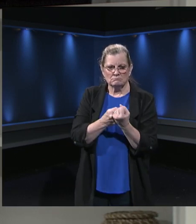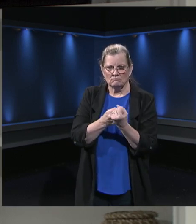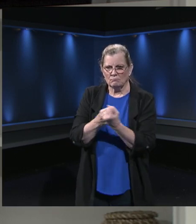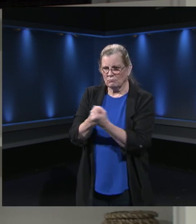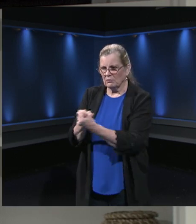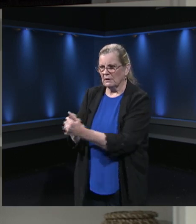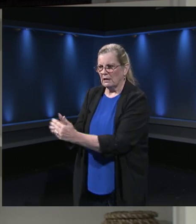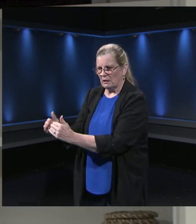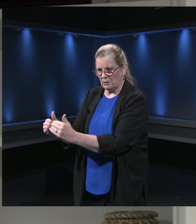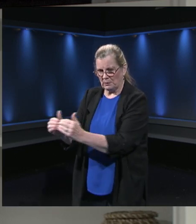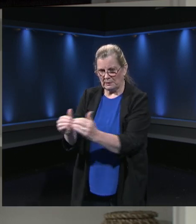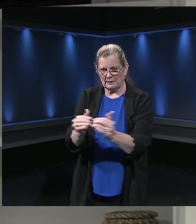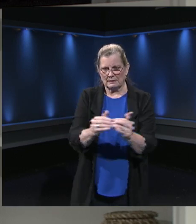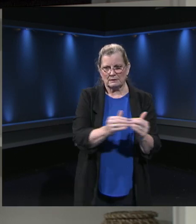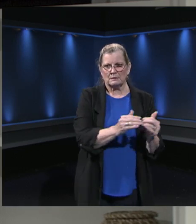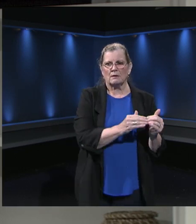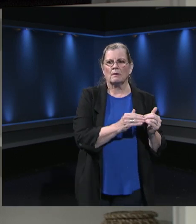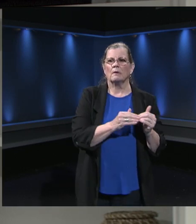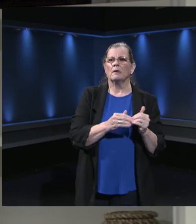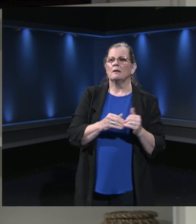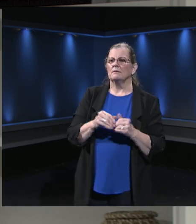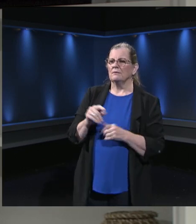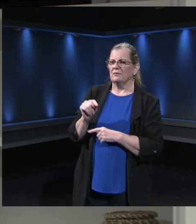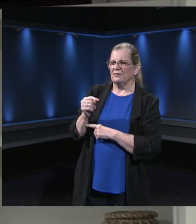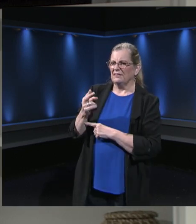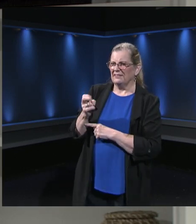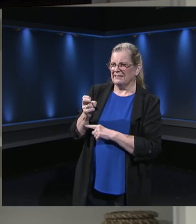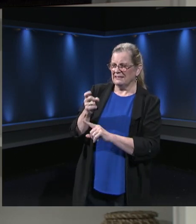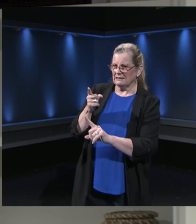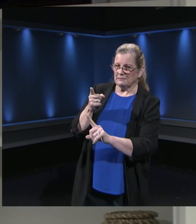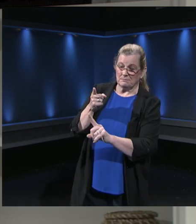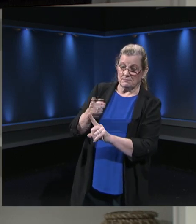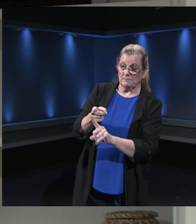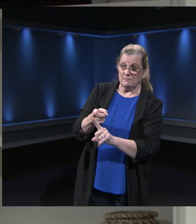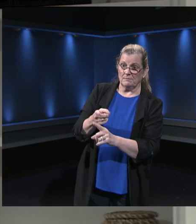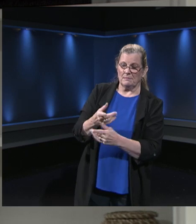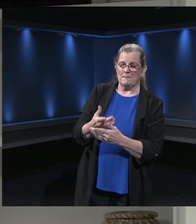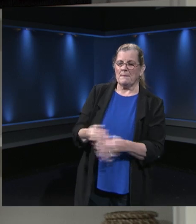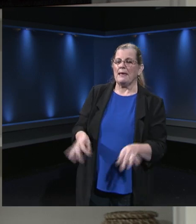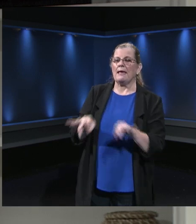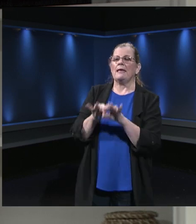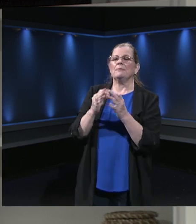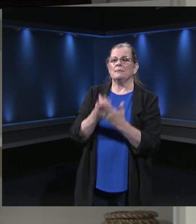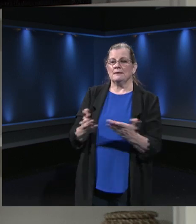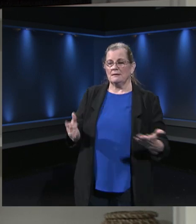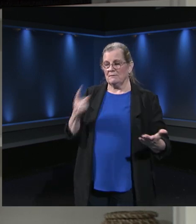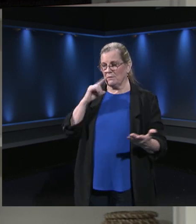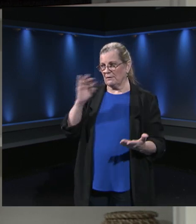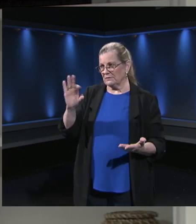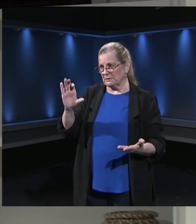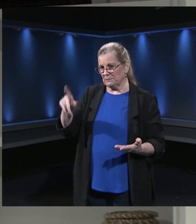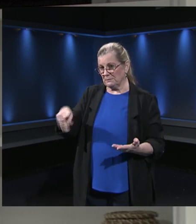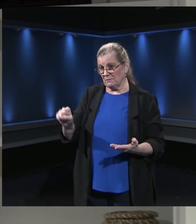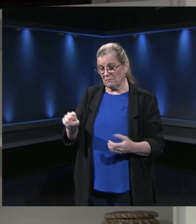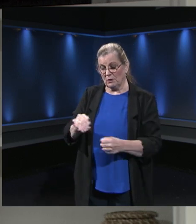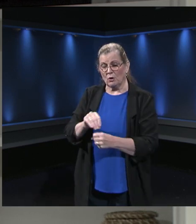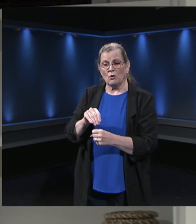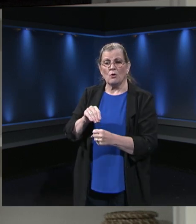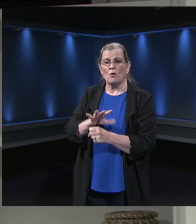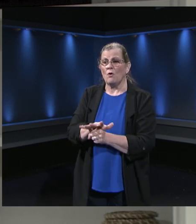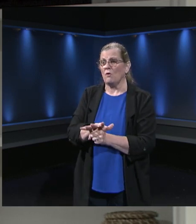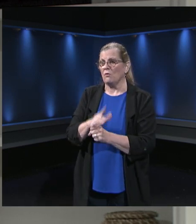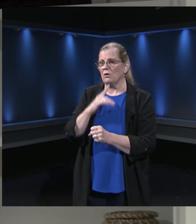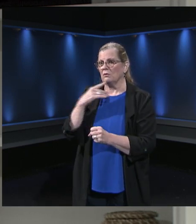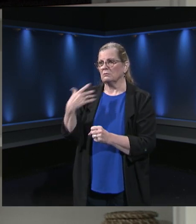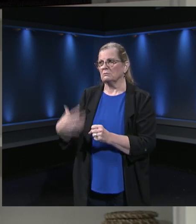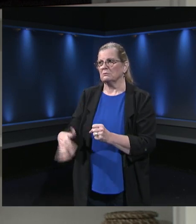equity as the main thing in Fairfax County Public Schools. COVID has revealed the need for that more